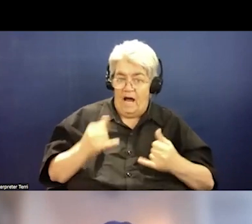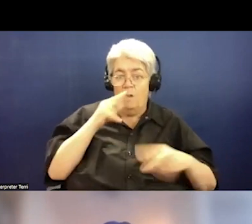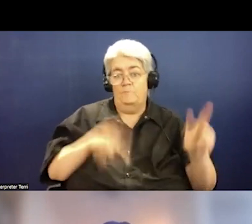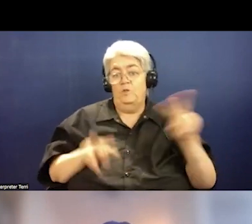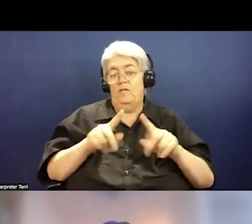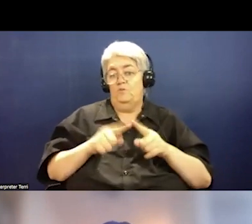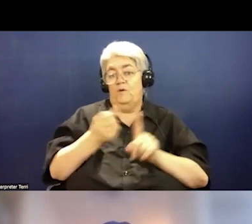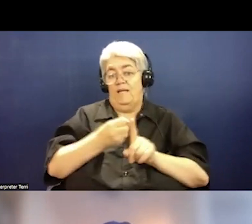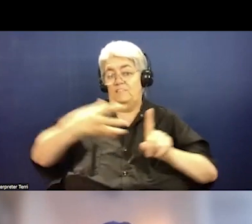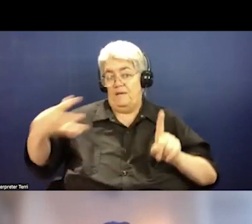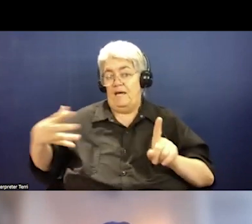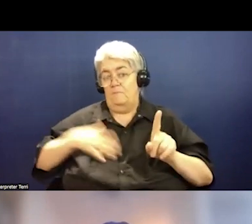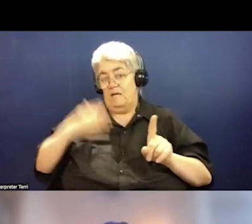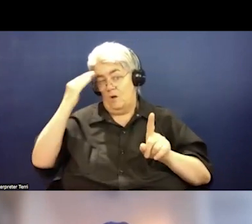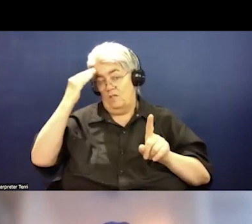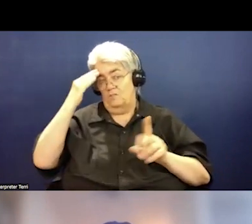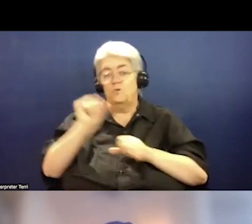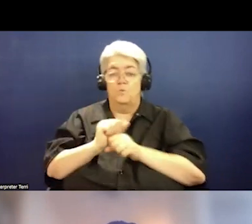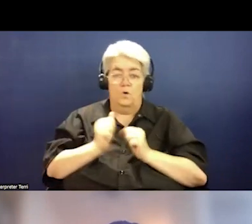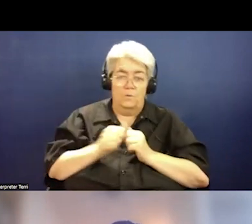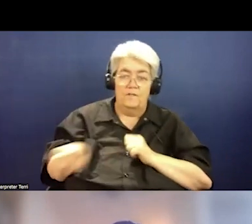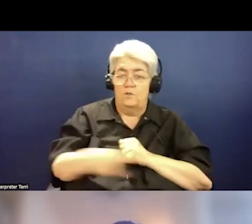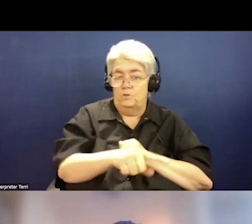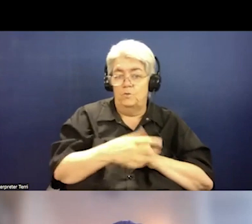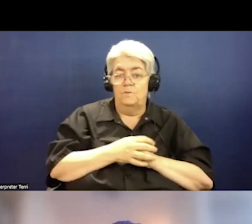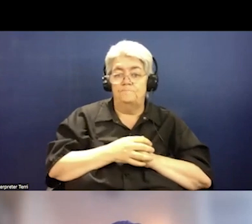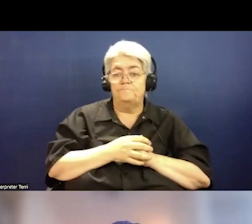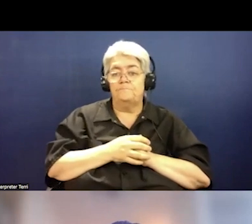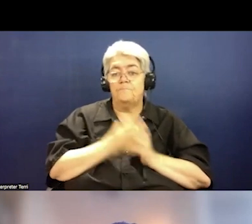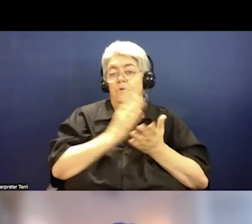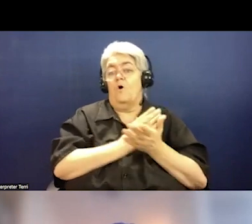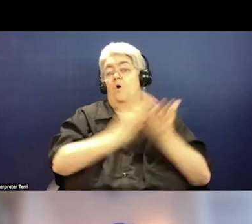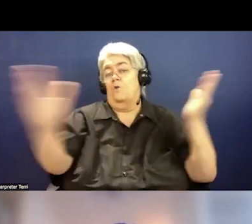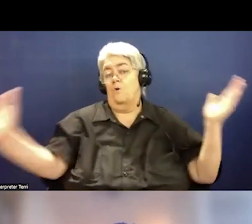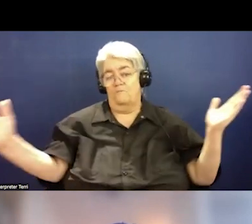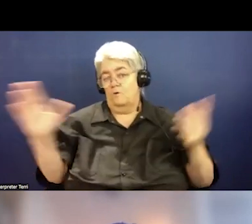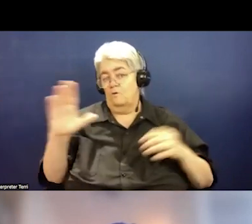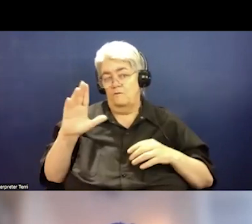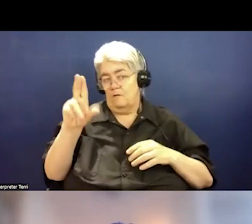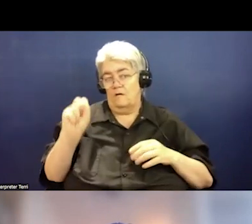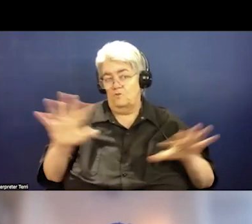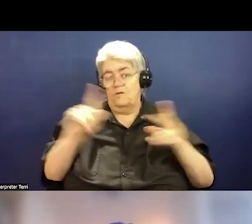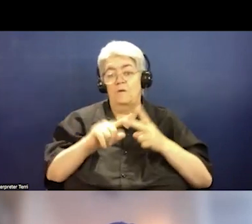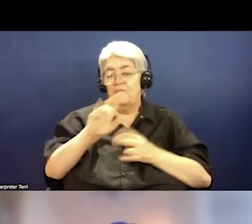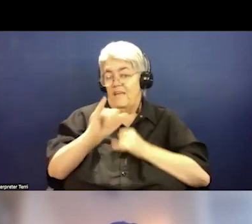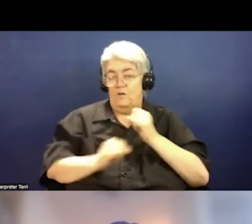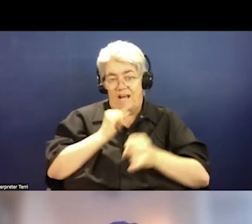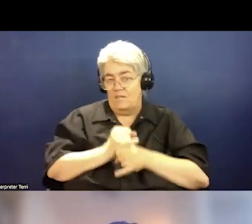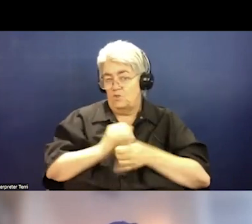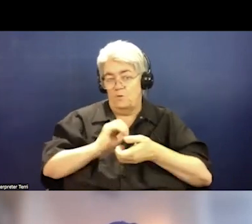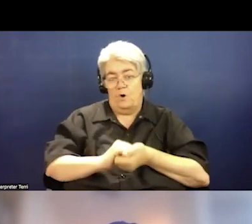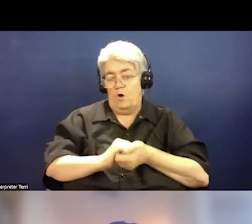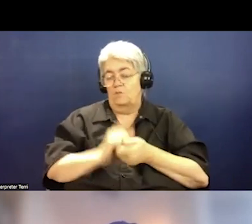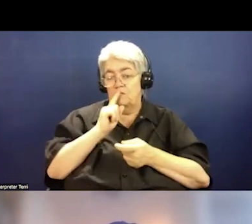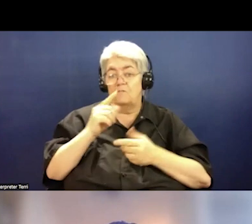that knowledge and work with you all, um, across this country and with our international partners as we